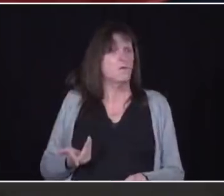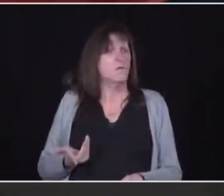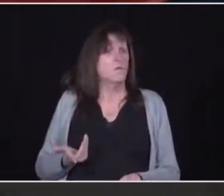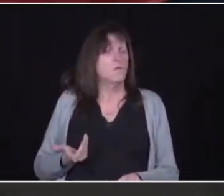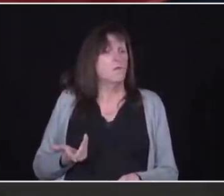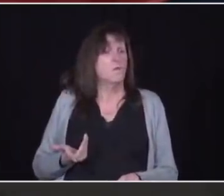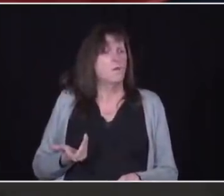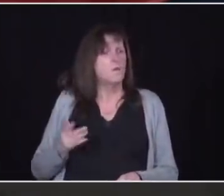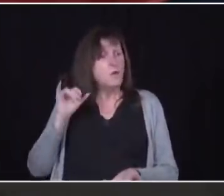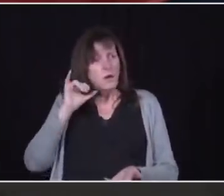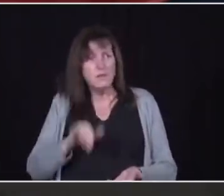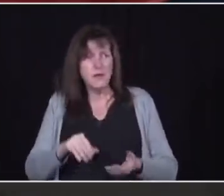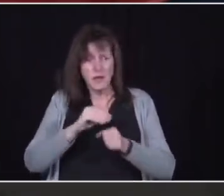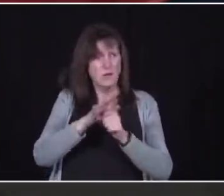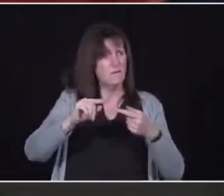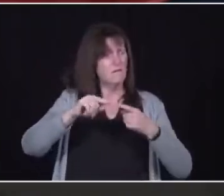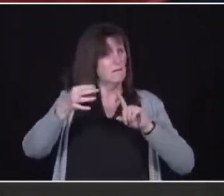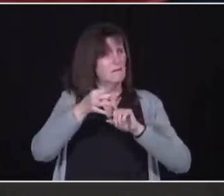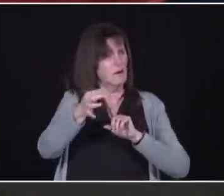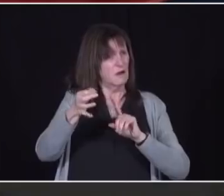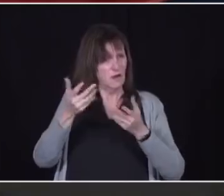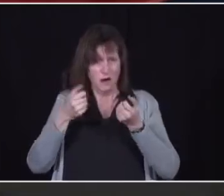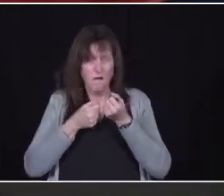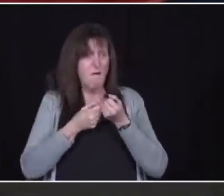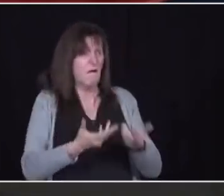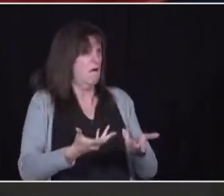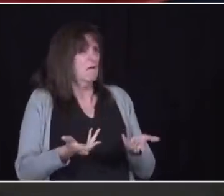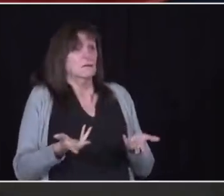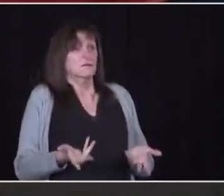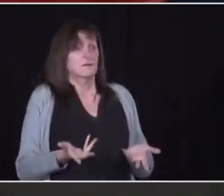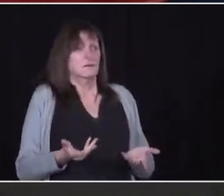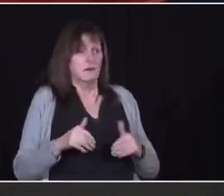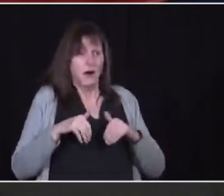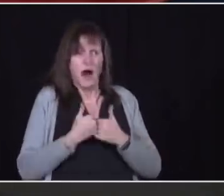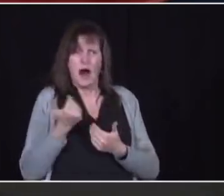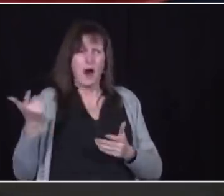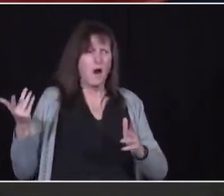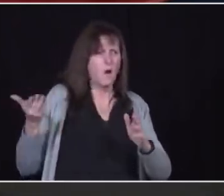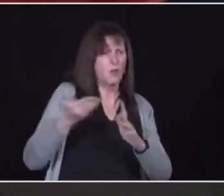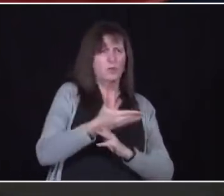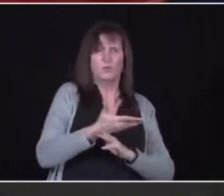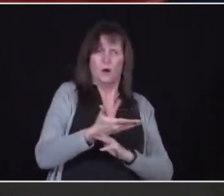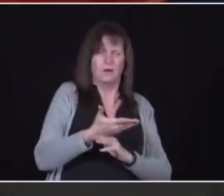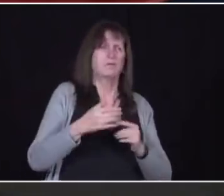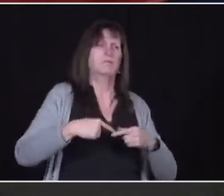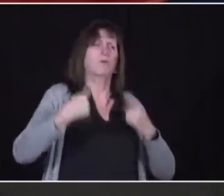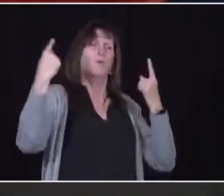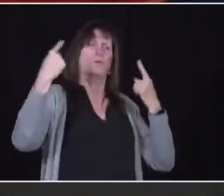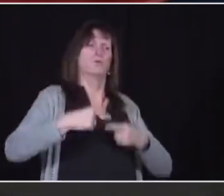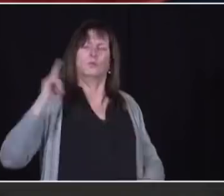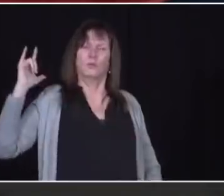this inferno, they got in through our borders. And more needs to be done